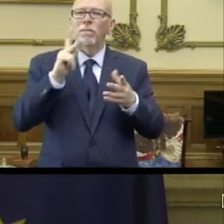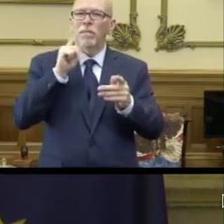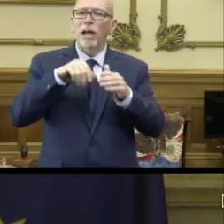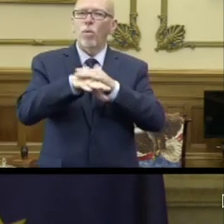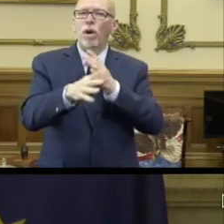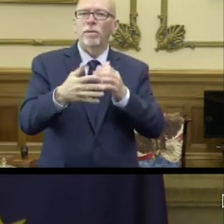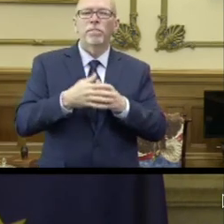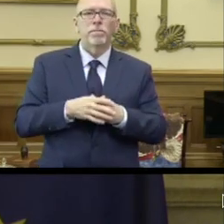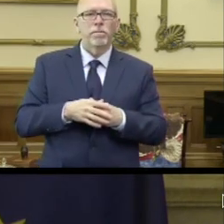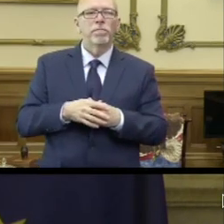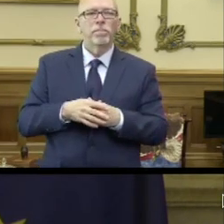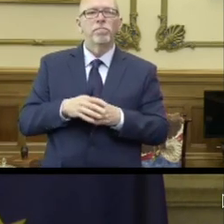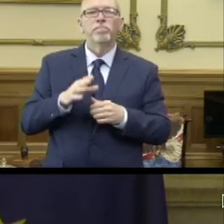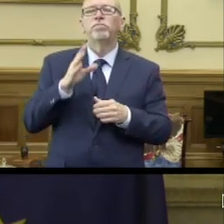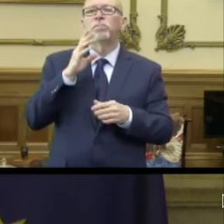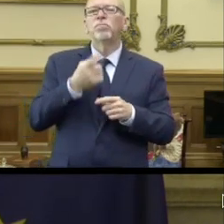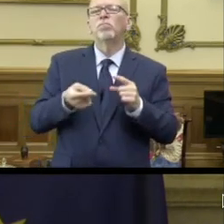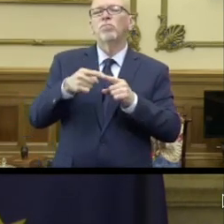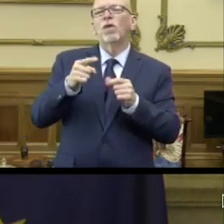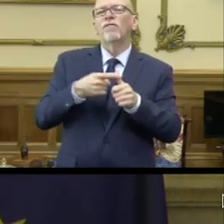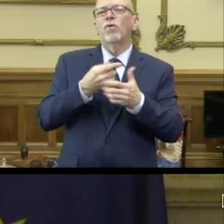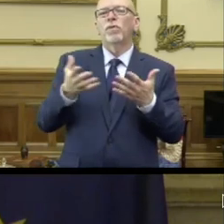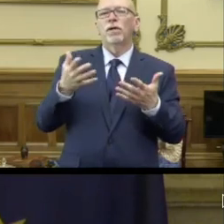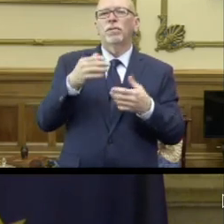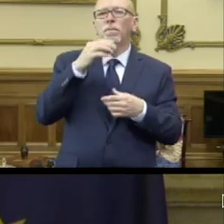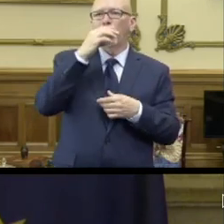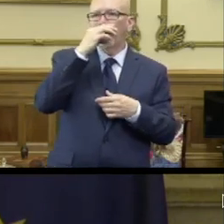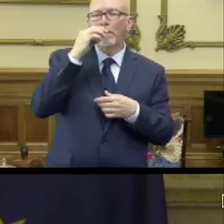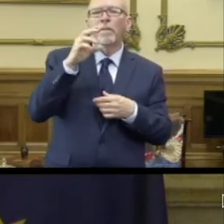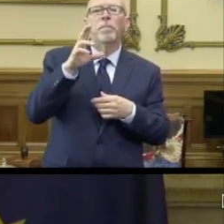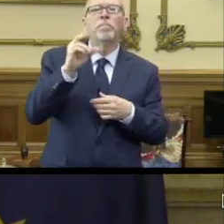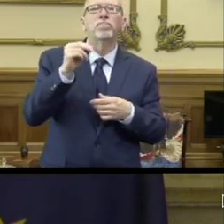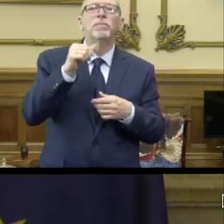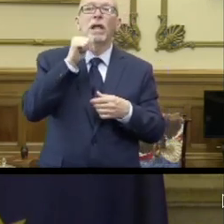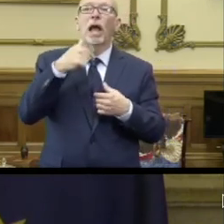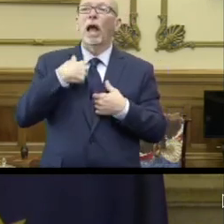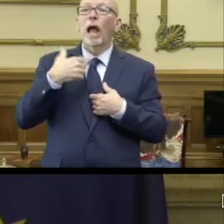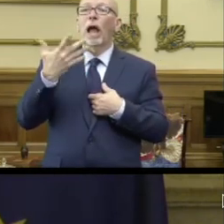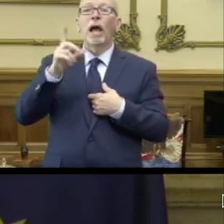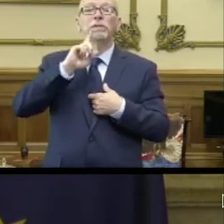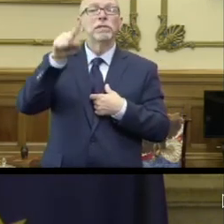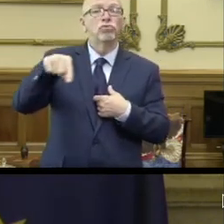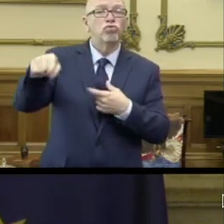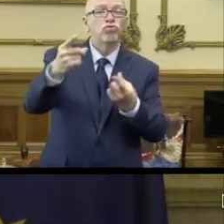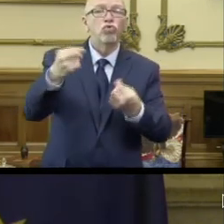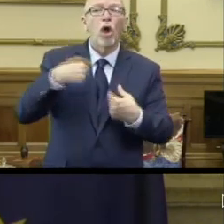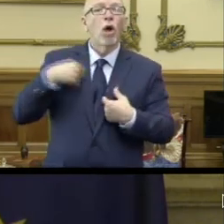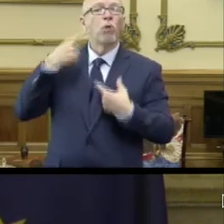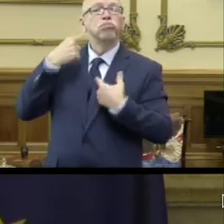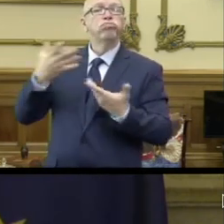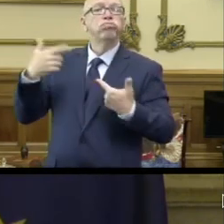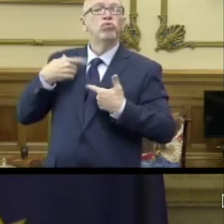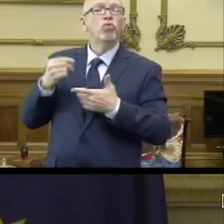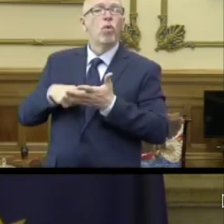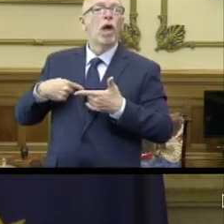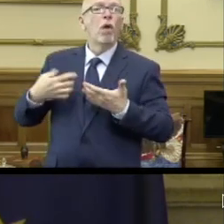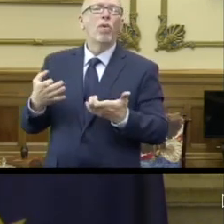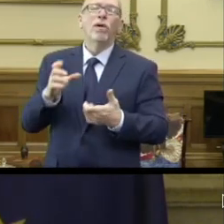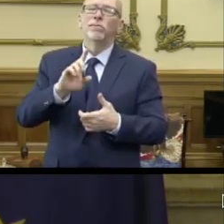Well, first things first, no, it's not do as I say, not as I, or do as I say, not as I do.